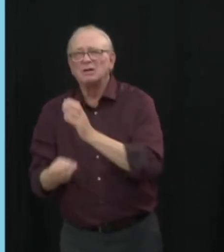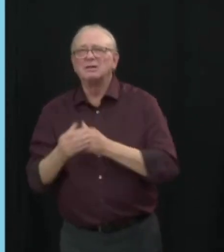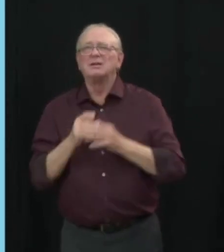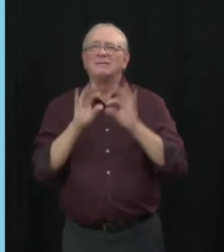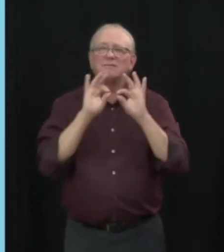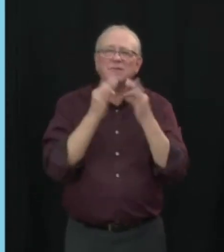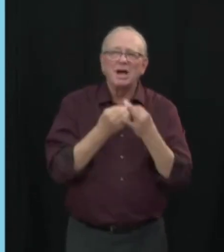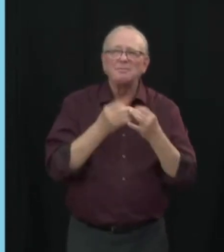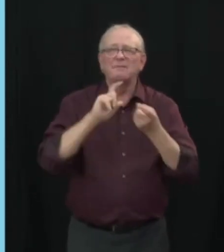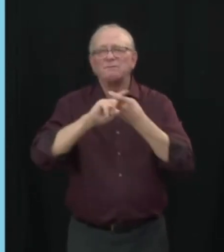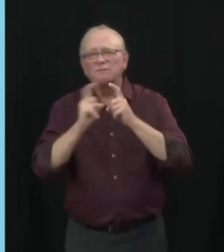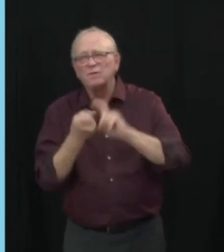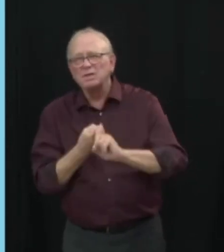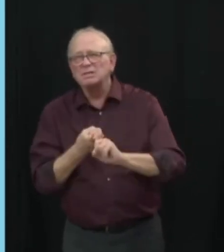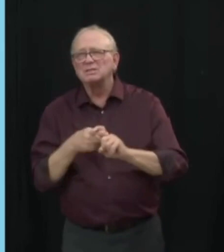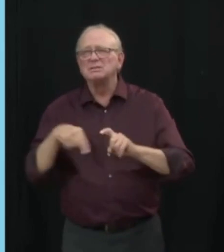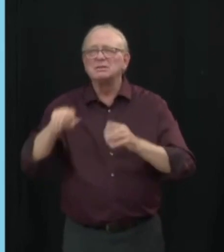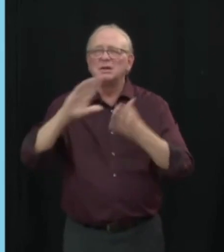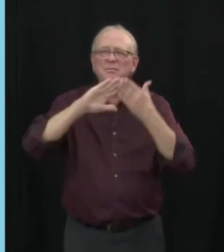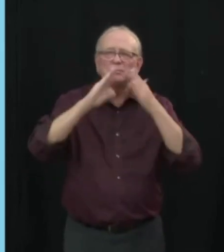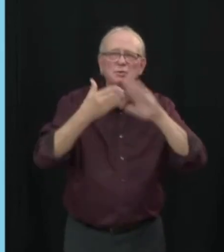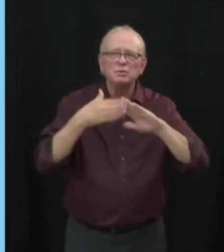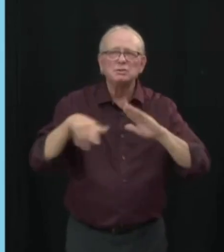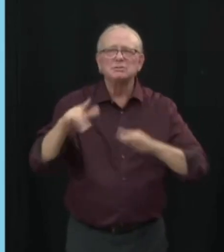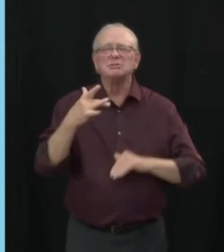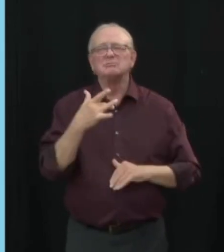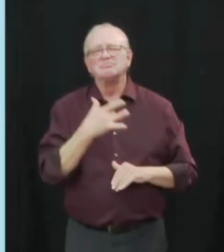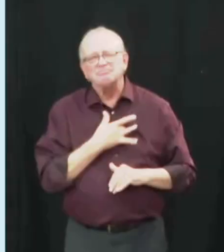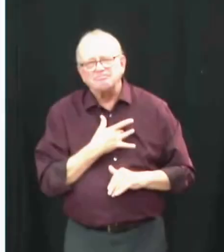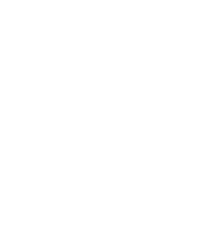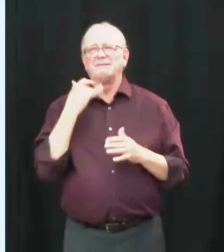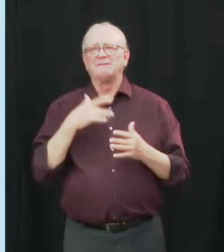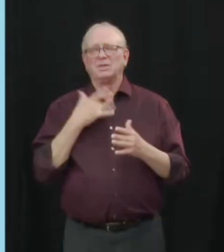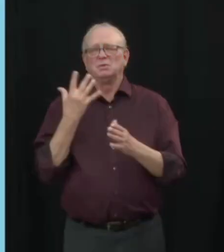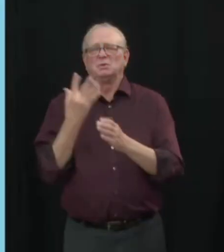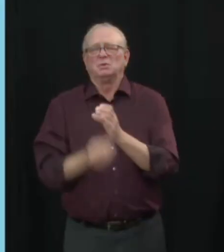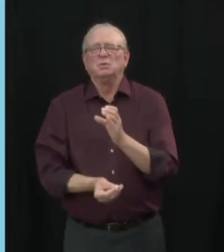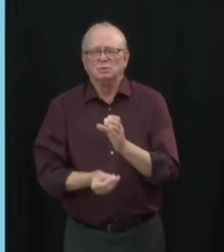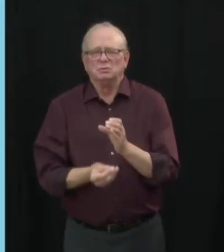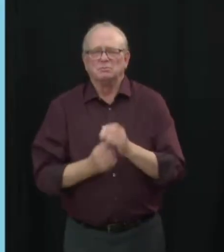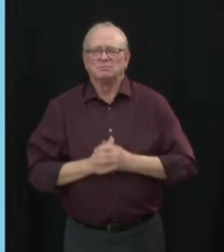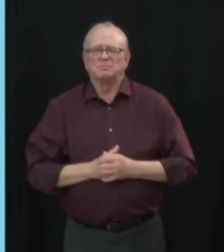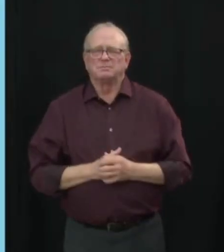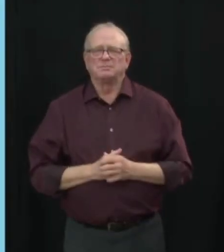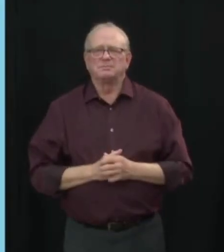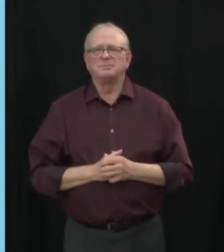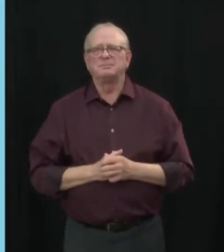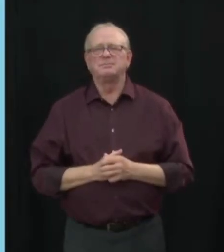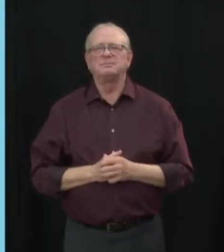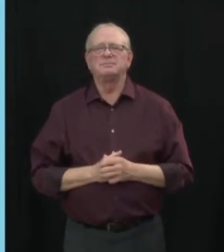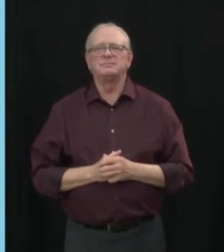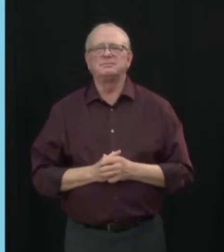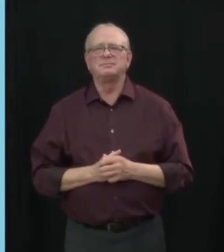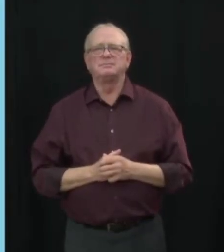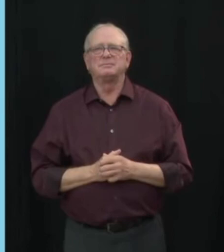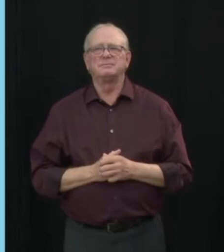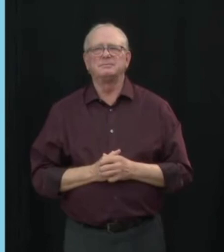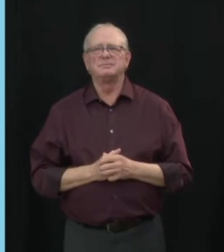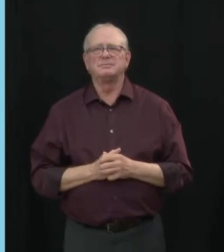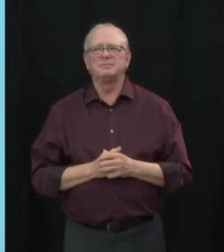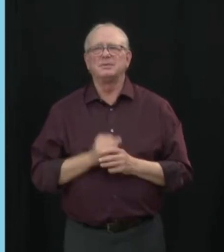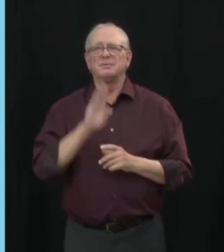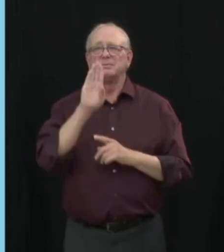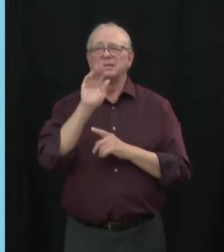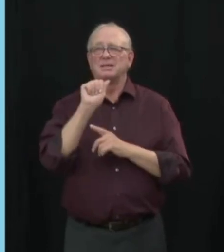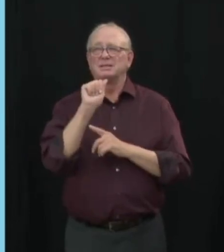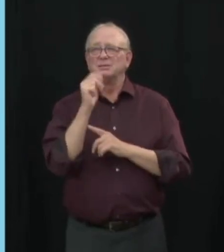communities. And my sympathies are with anyone who has lost a loved one. As transmission continues with BA2, we have seen